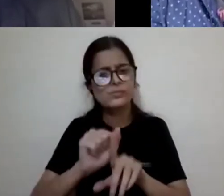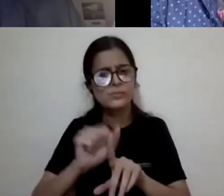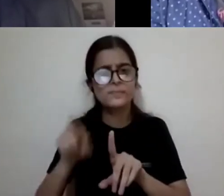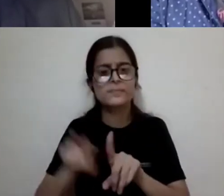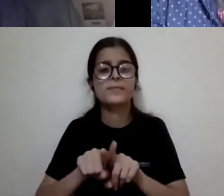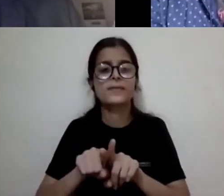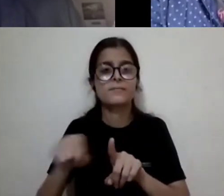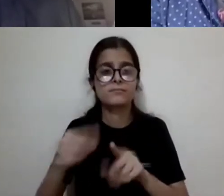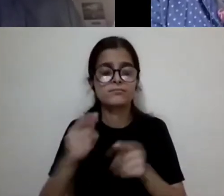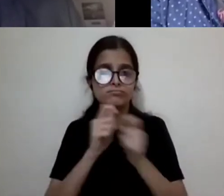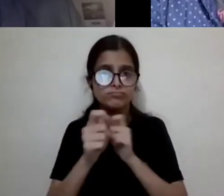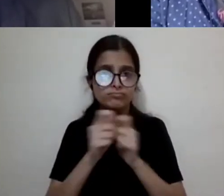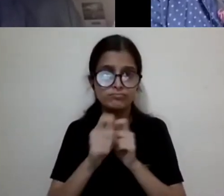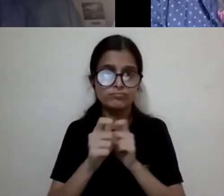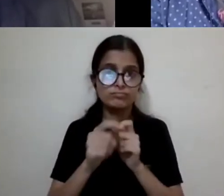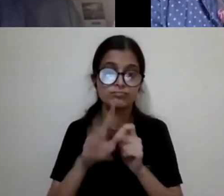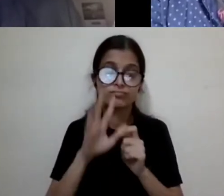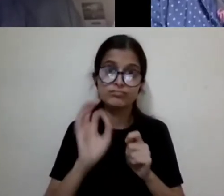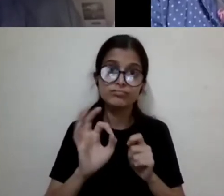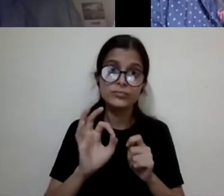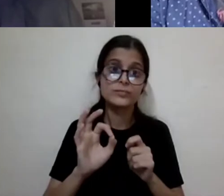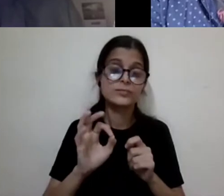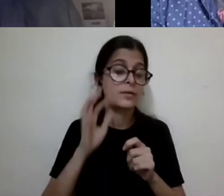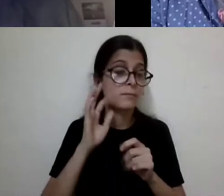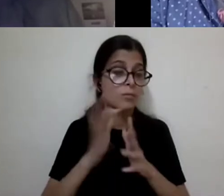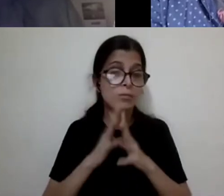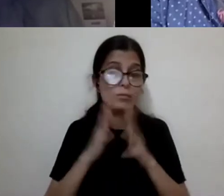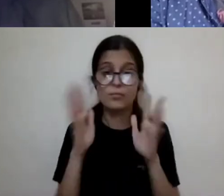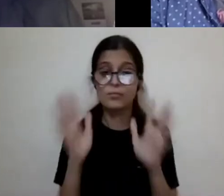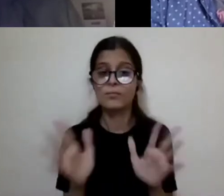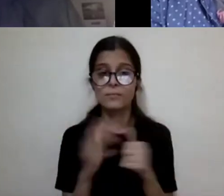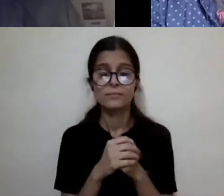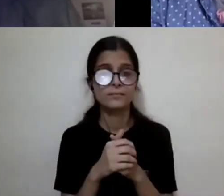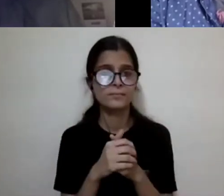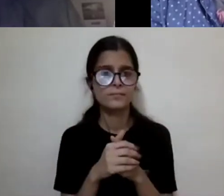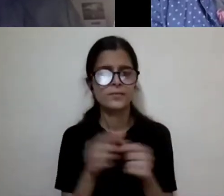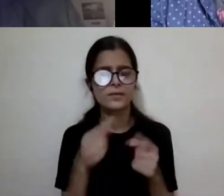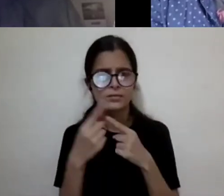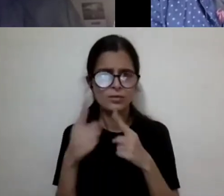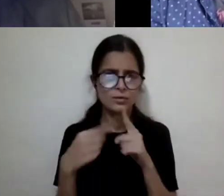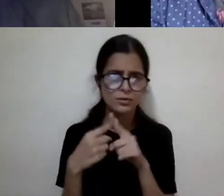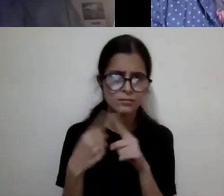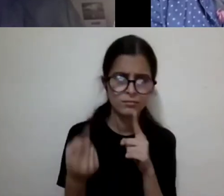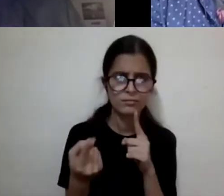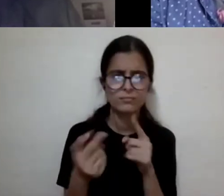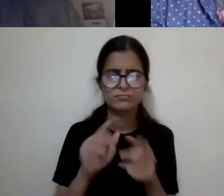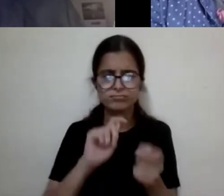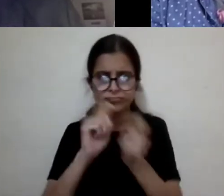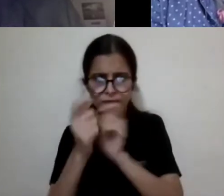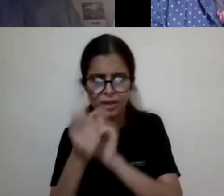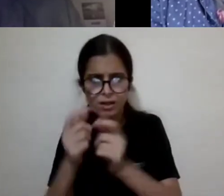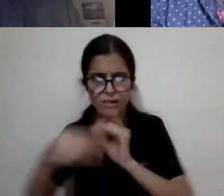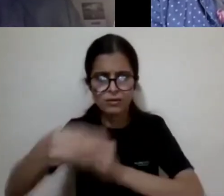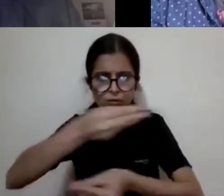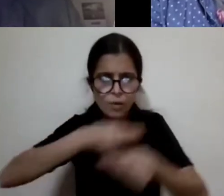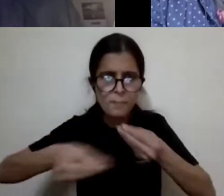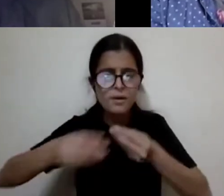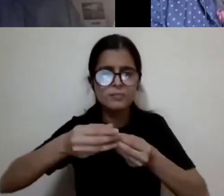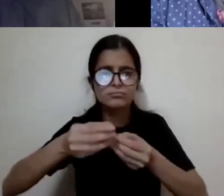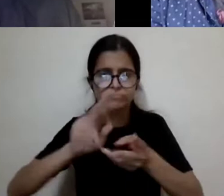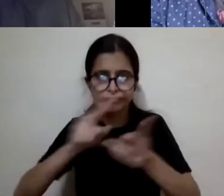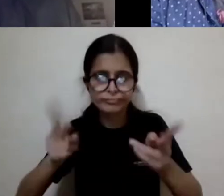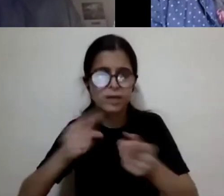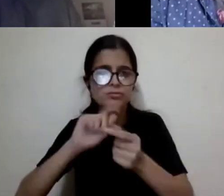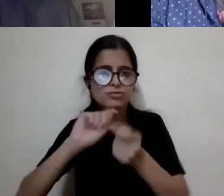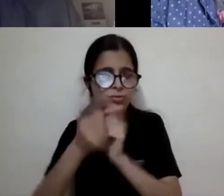media is terribly important in these things, you know, that like we can talk about being a Marxist and changing the economic conditions. We can talk about